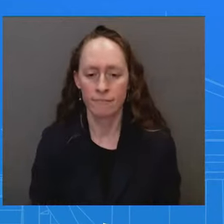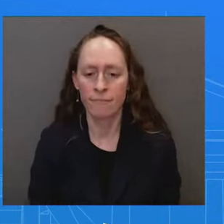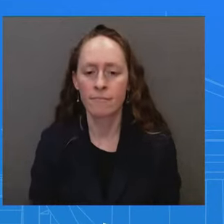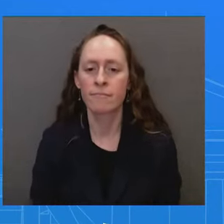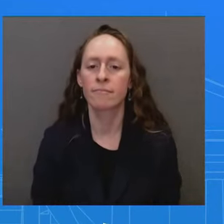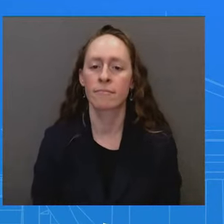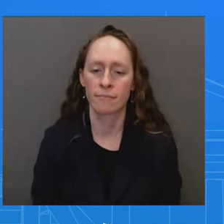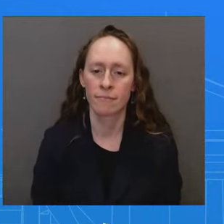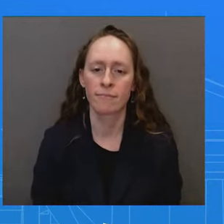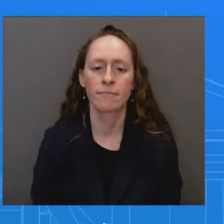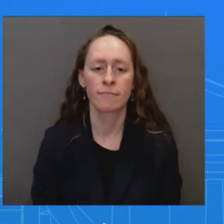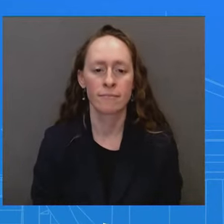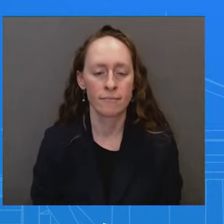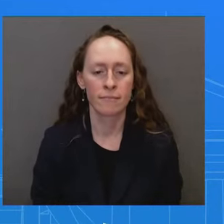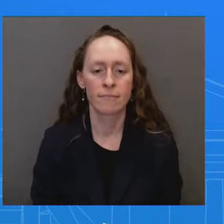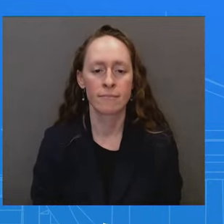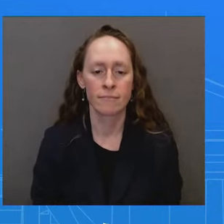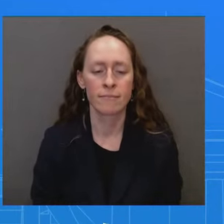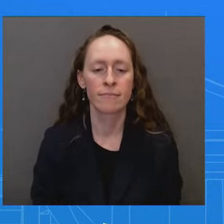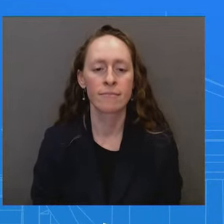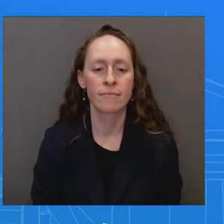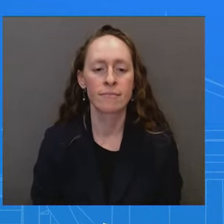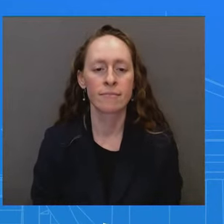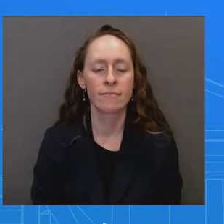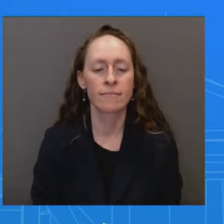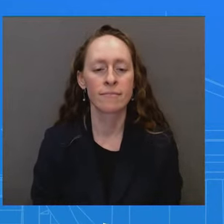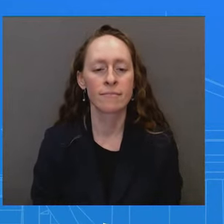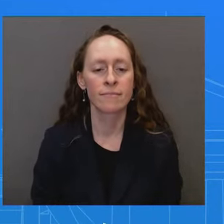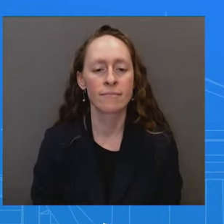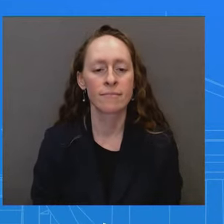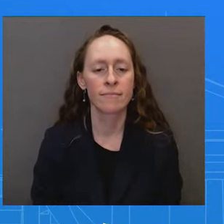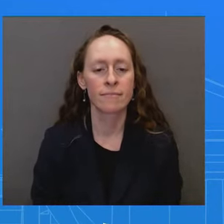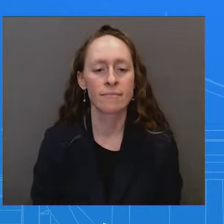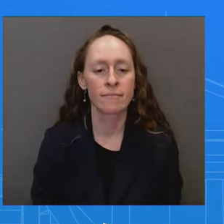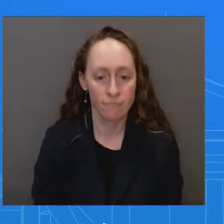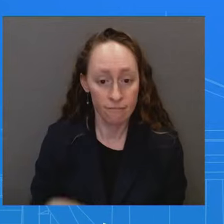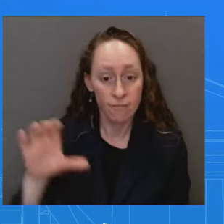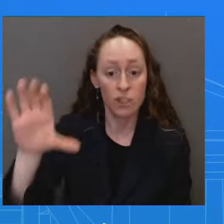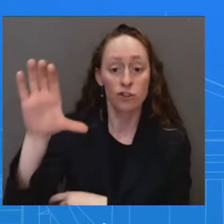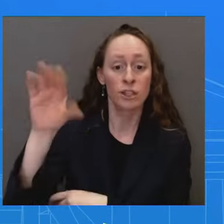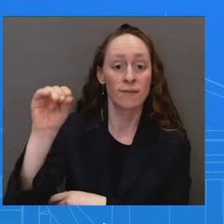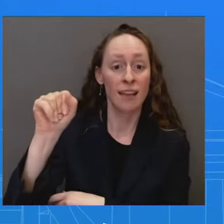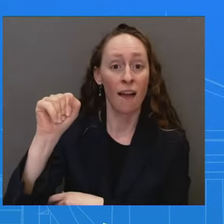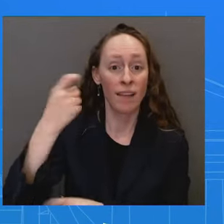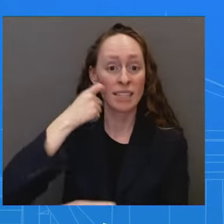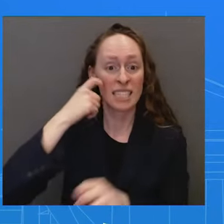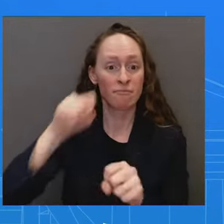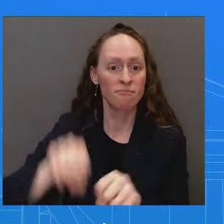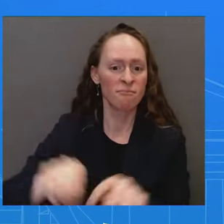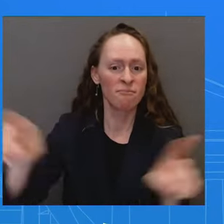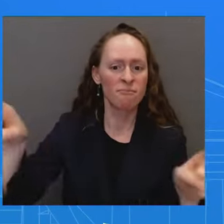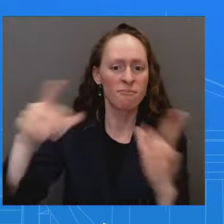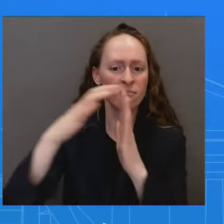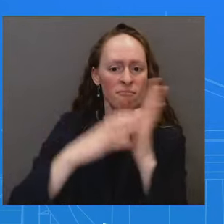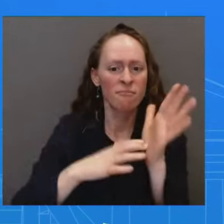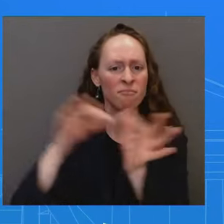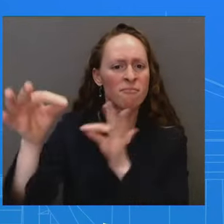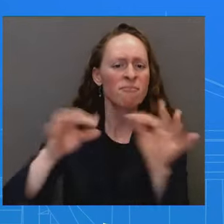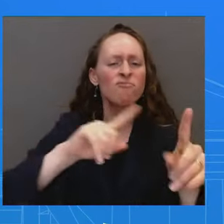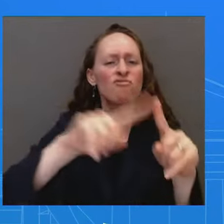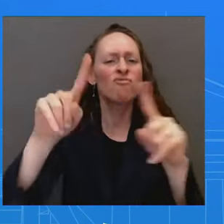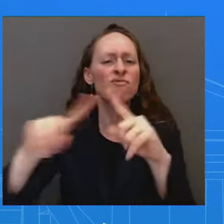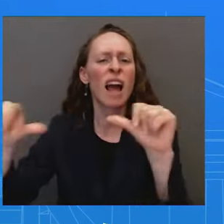saw, as I stated at the top, the Chief of Staff put a memo that went to agencies on making sure that we take a good look at the process here.